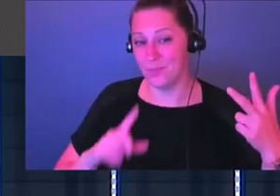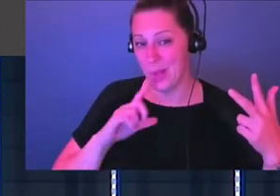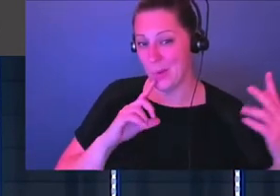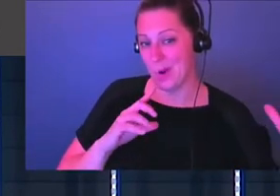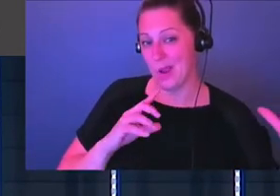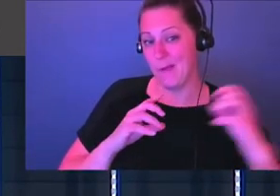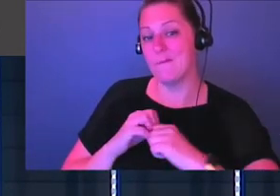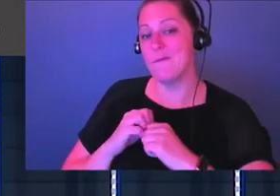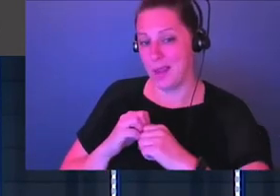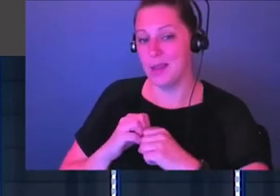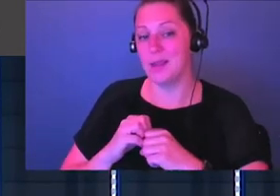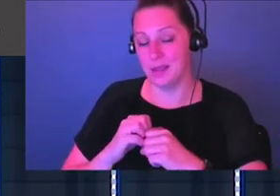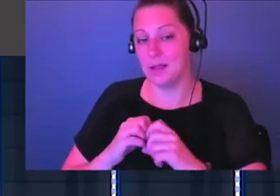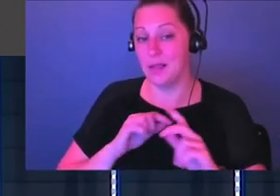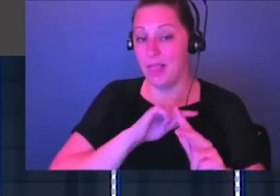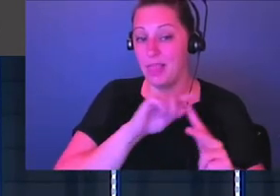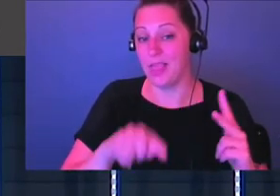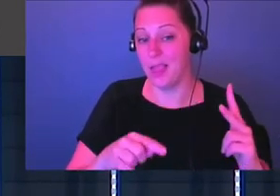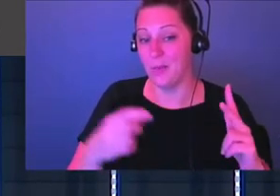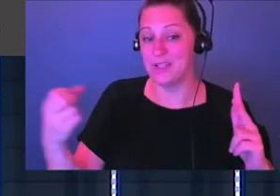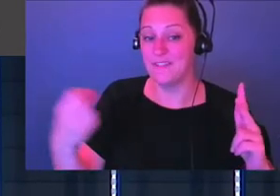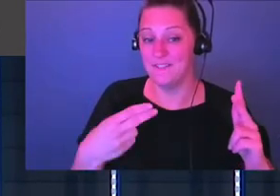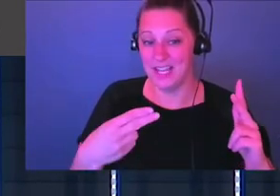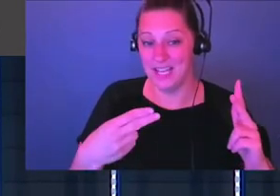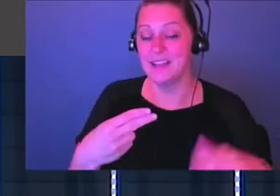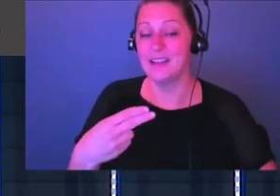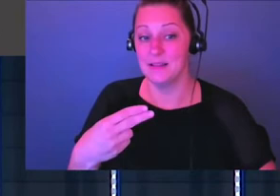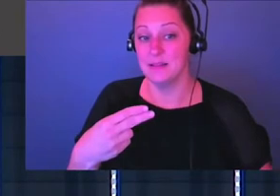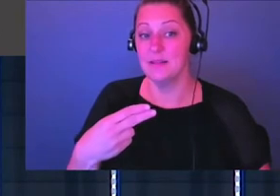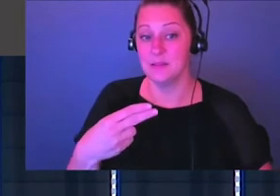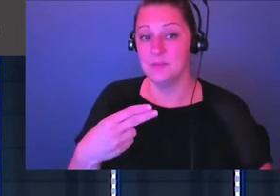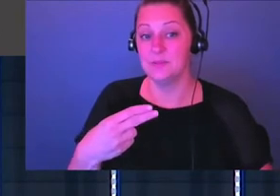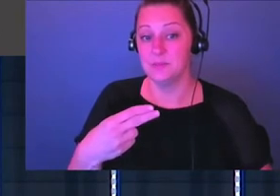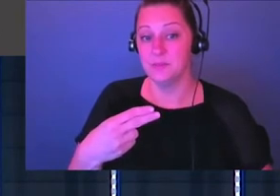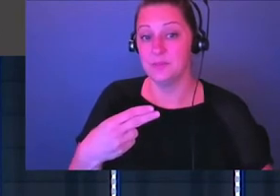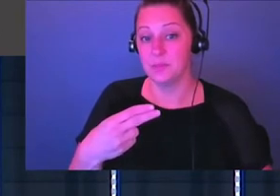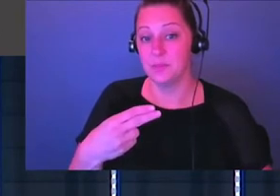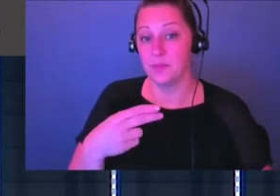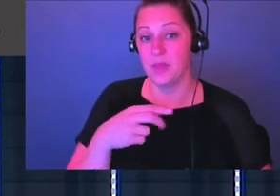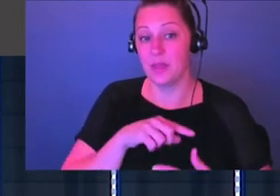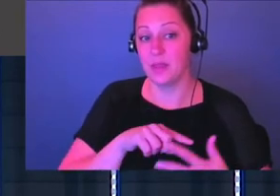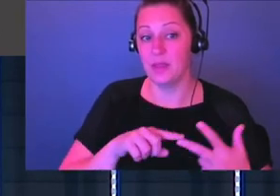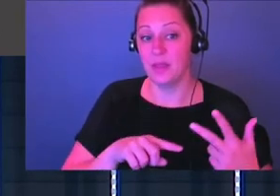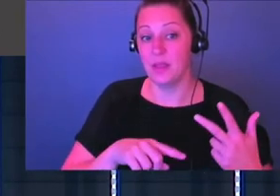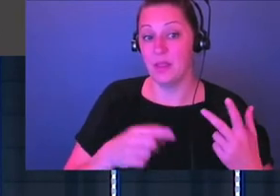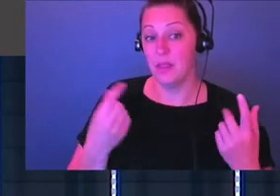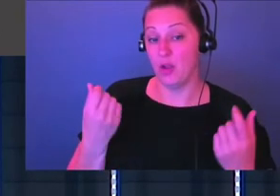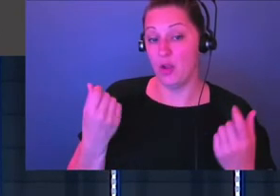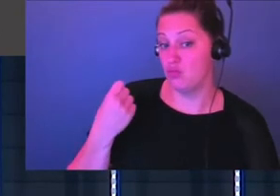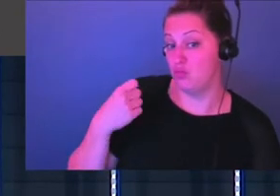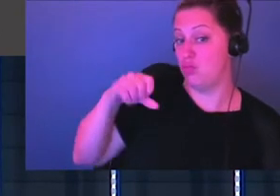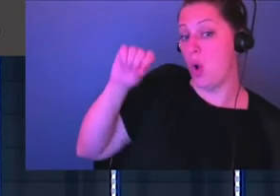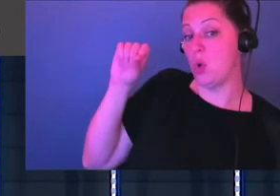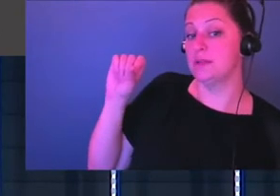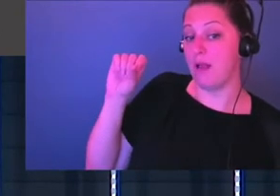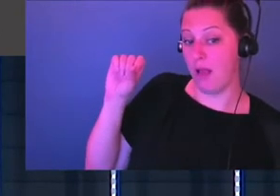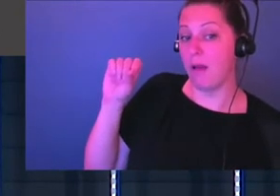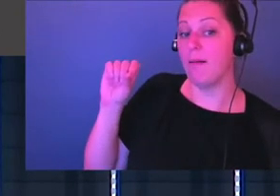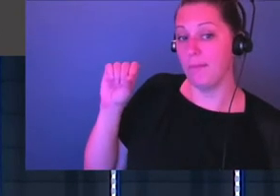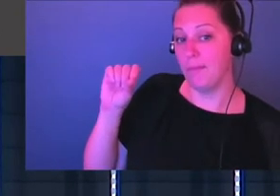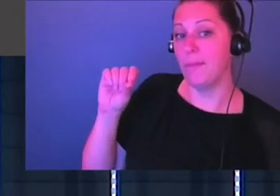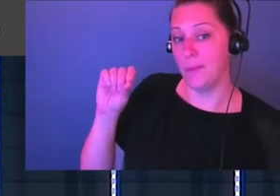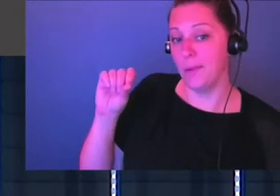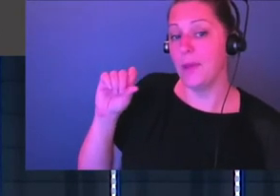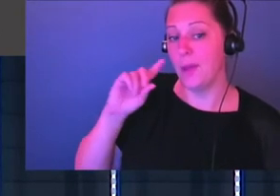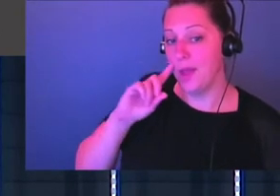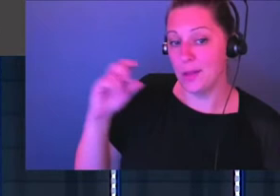and they were defeated. The Ammonites, Moabites, and Moabites rose up against the men from Mount Seir to destroy